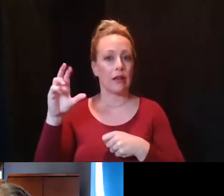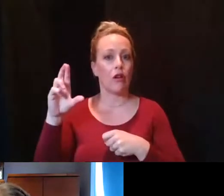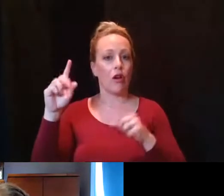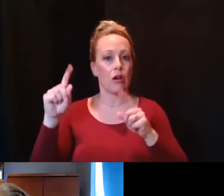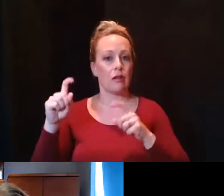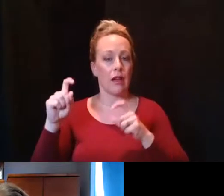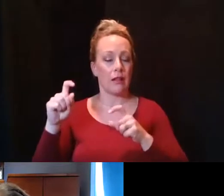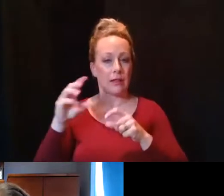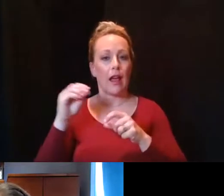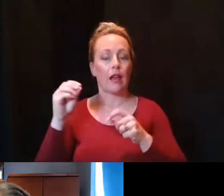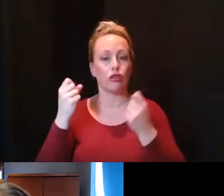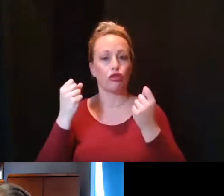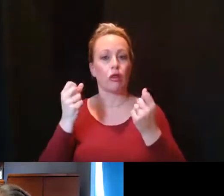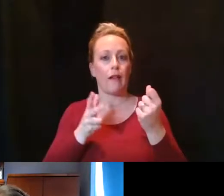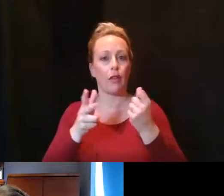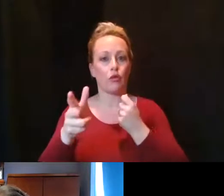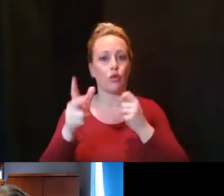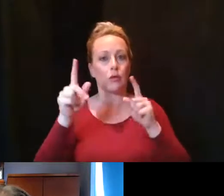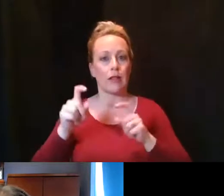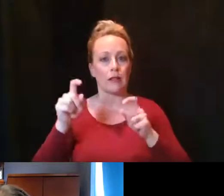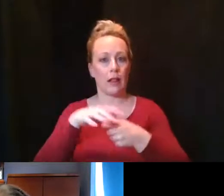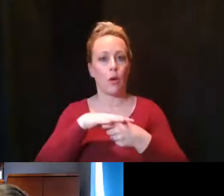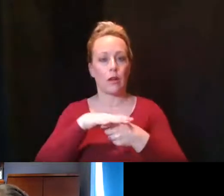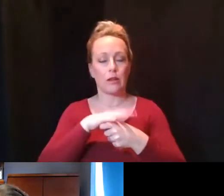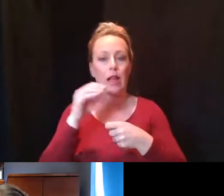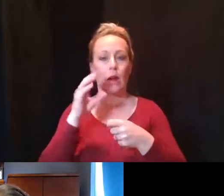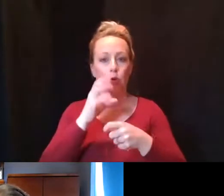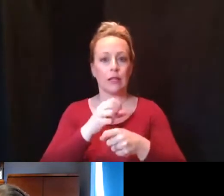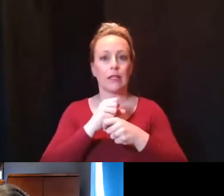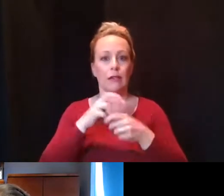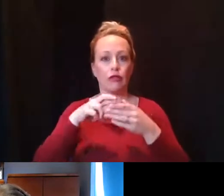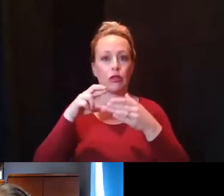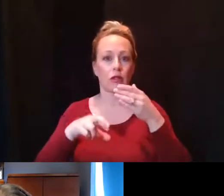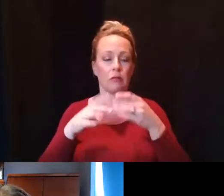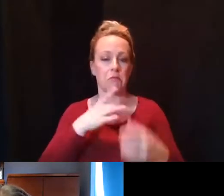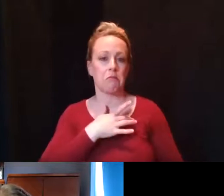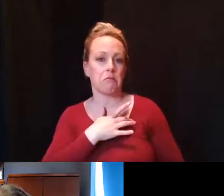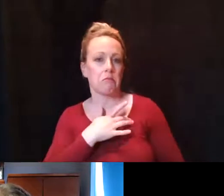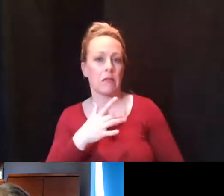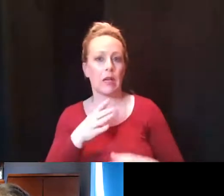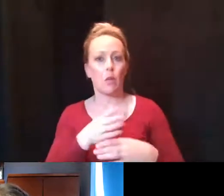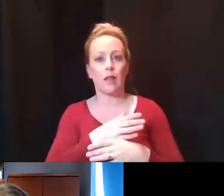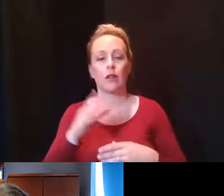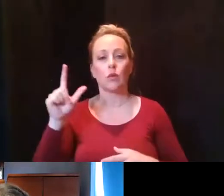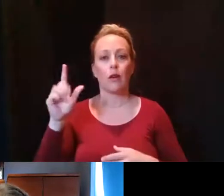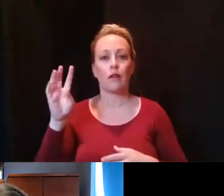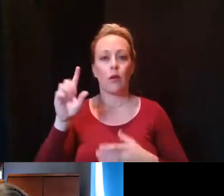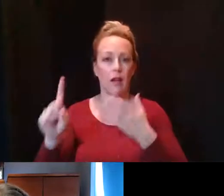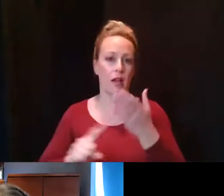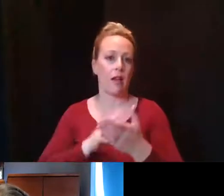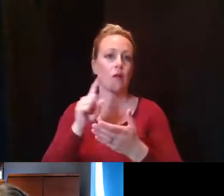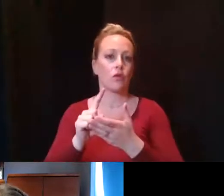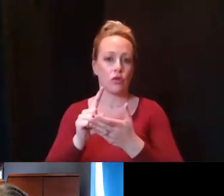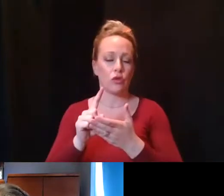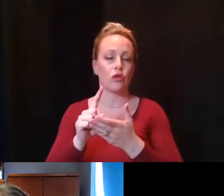a drive-through testing location. They receive results usually within 24 hours. And so that is